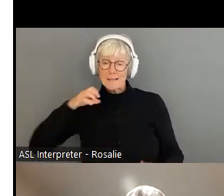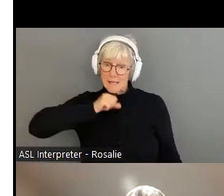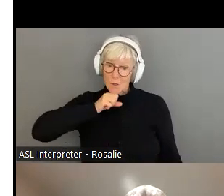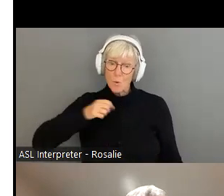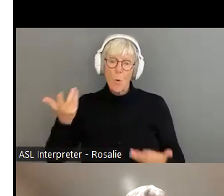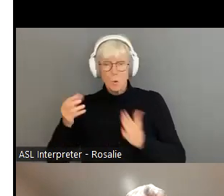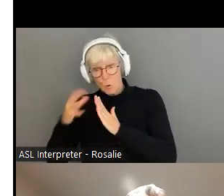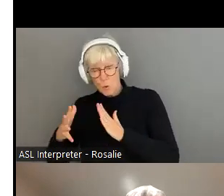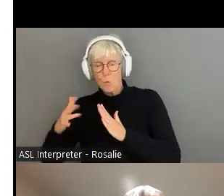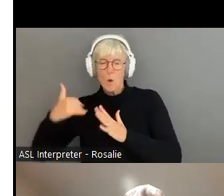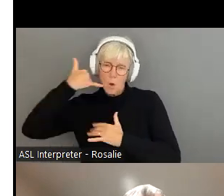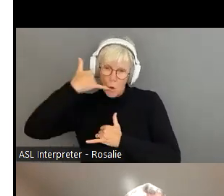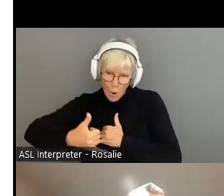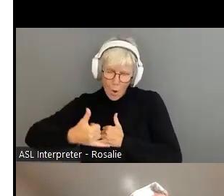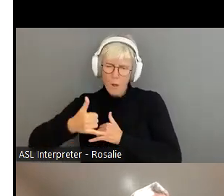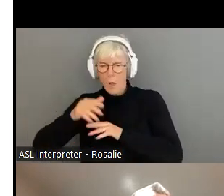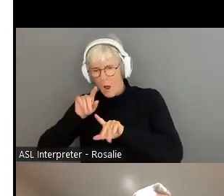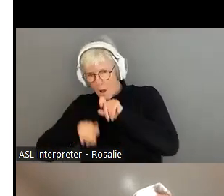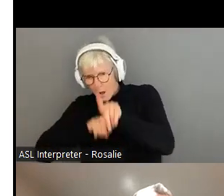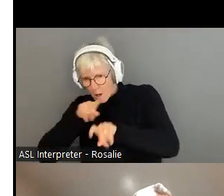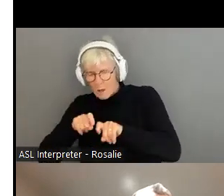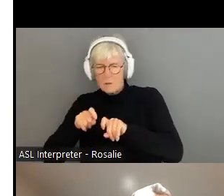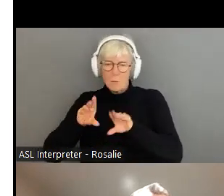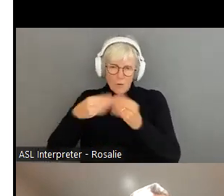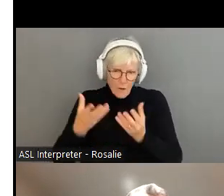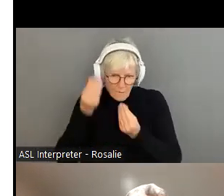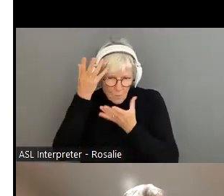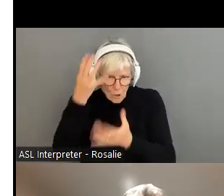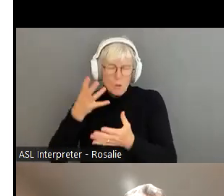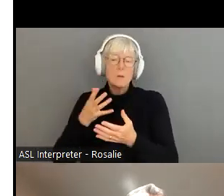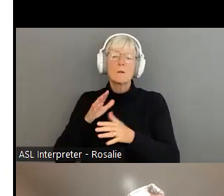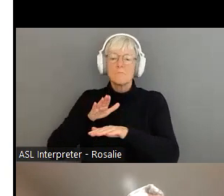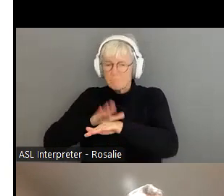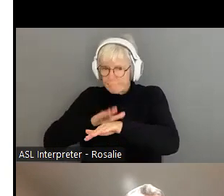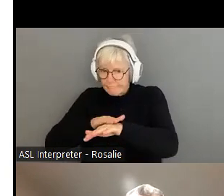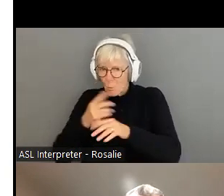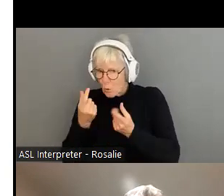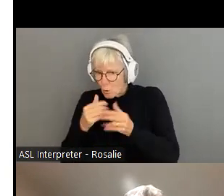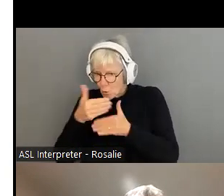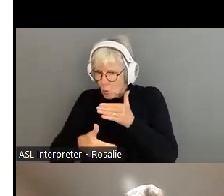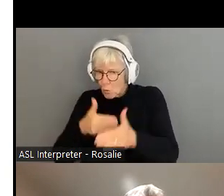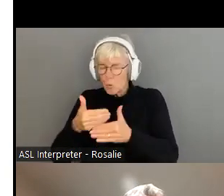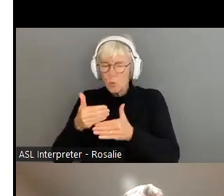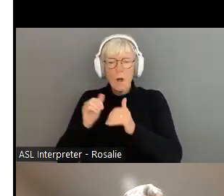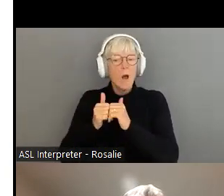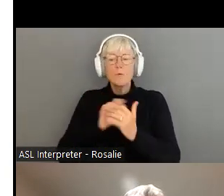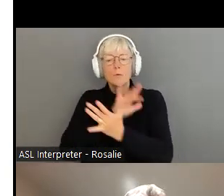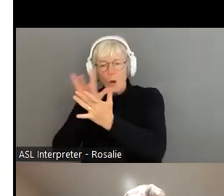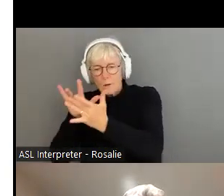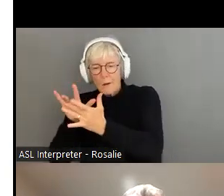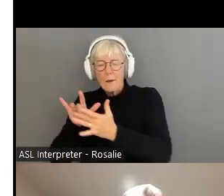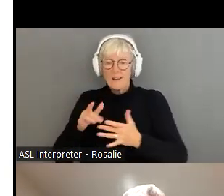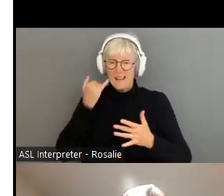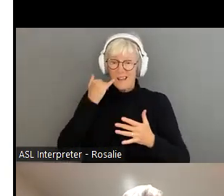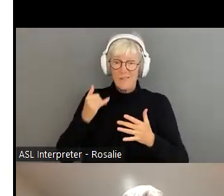of steps to follow, resources, you know, what they should be doing next, what, who they should be contacting, if they're a victim